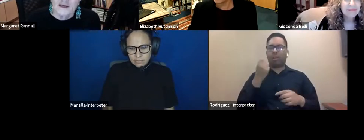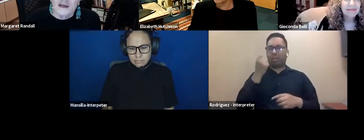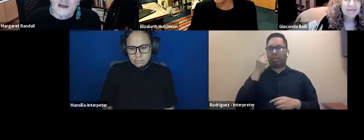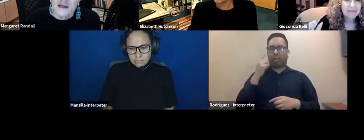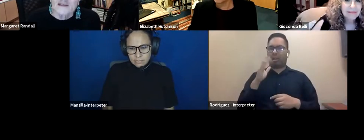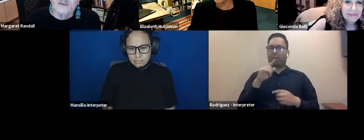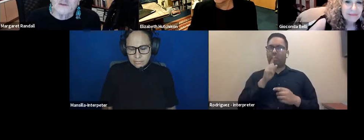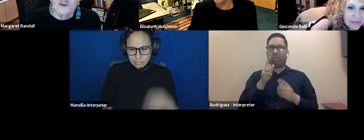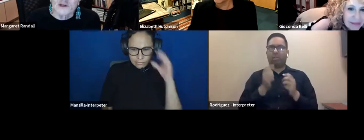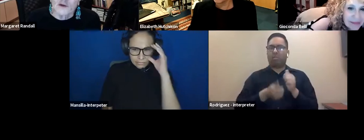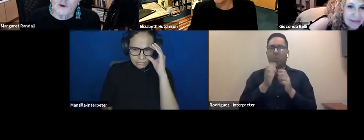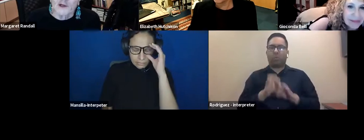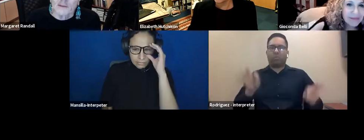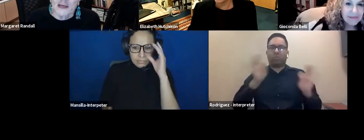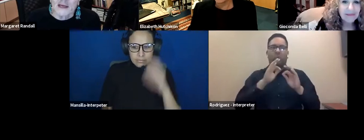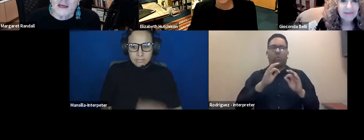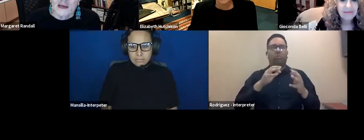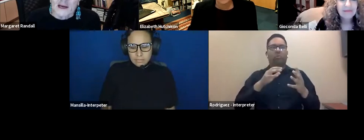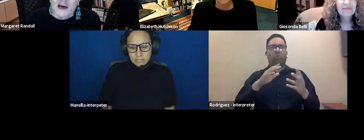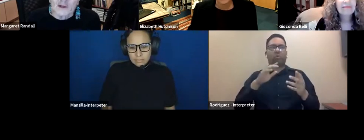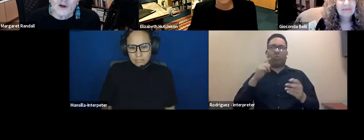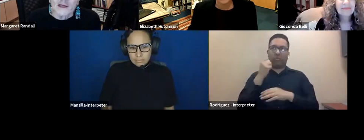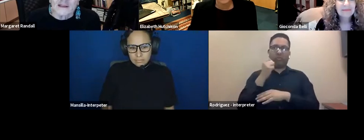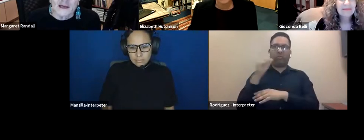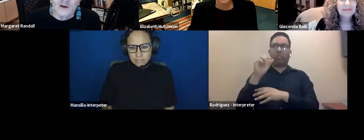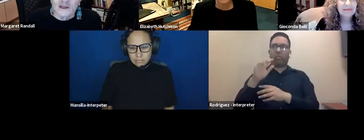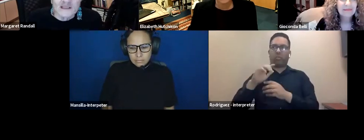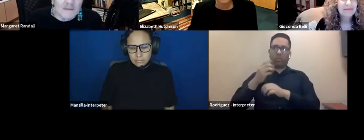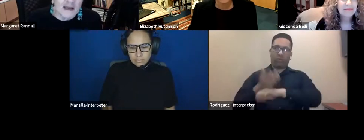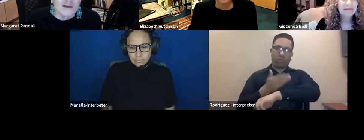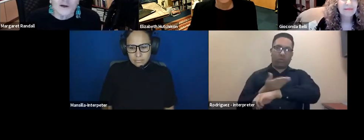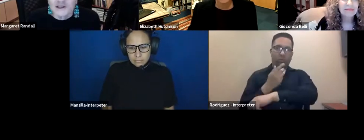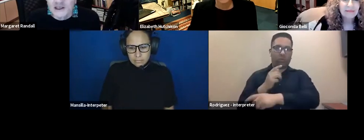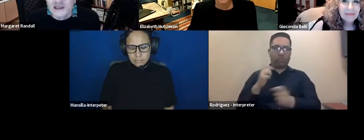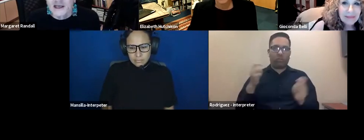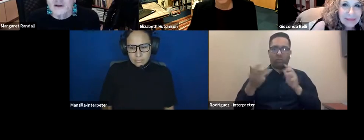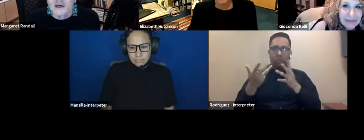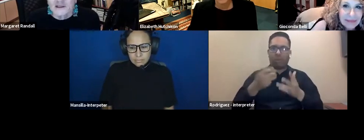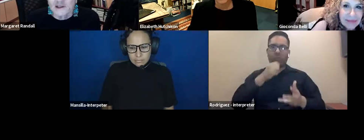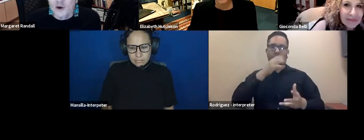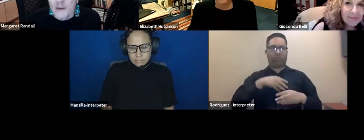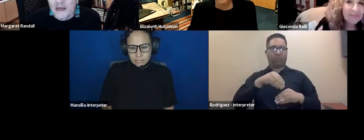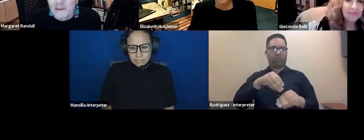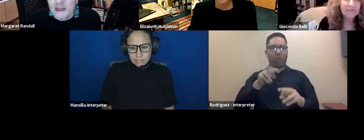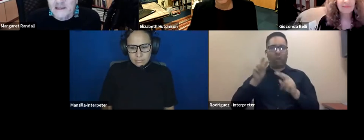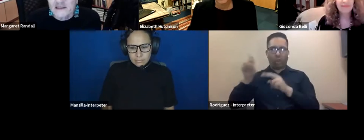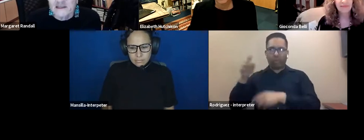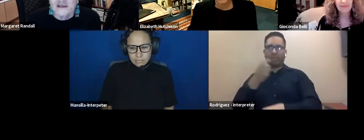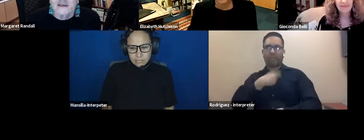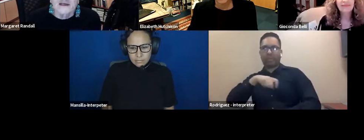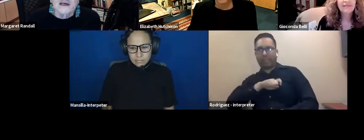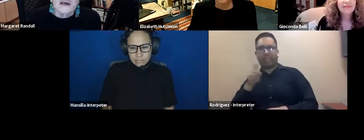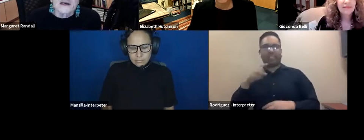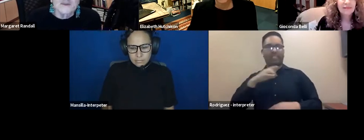today, is the revolution that women are making. I mean, look at look at Spain, look at Chile, look at so many places.